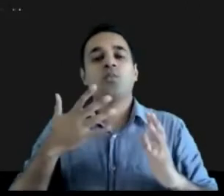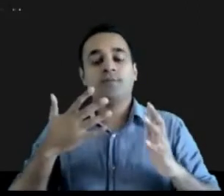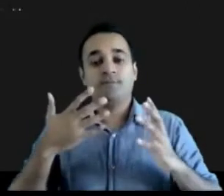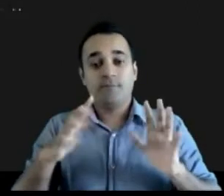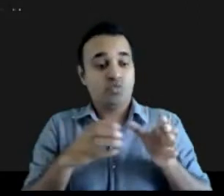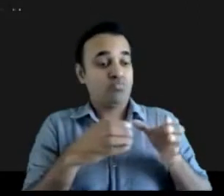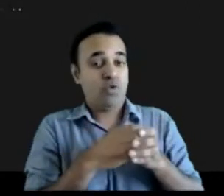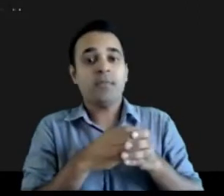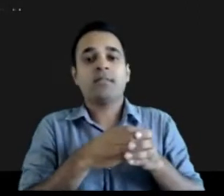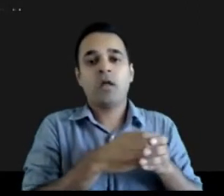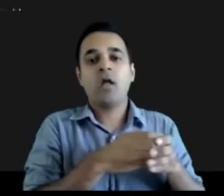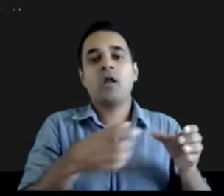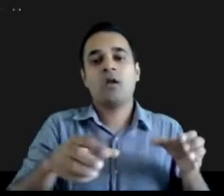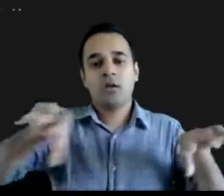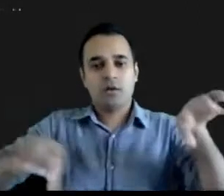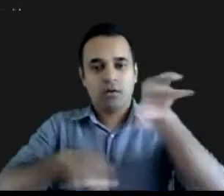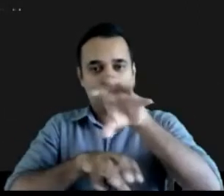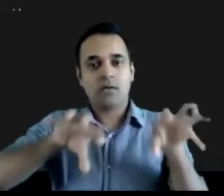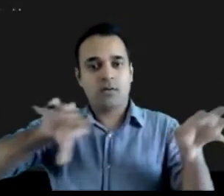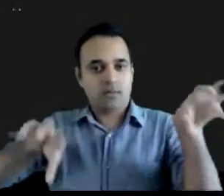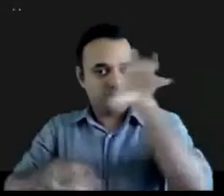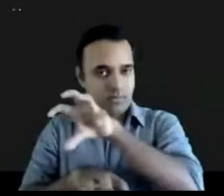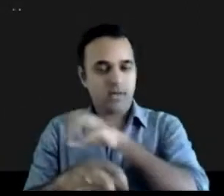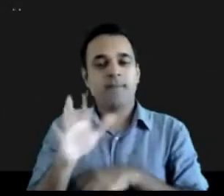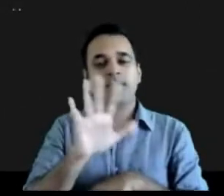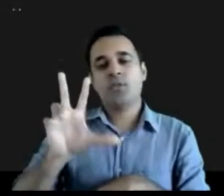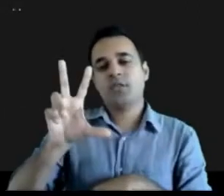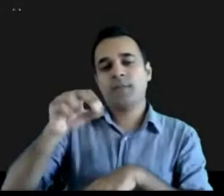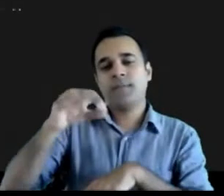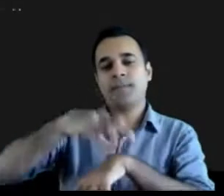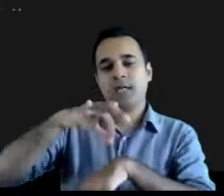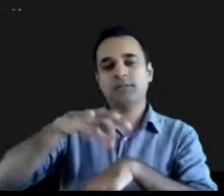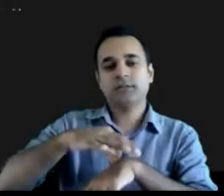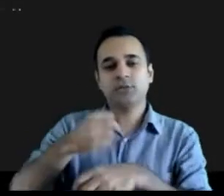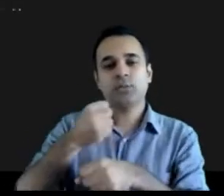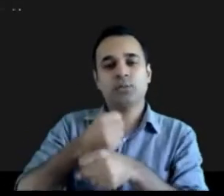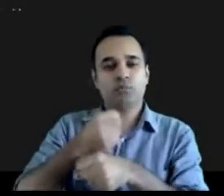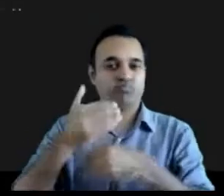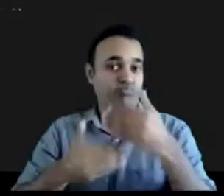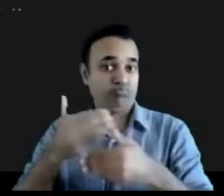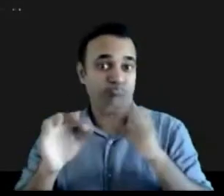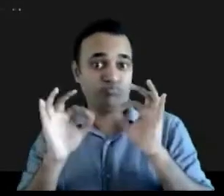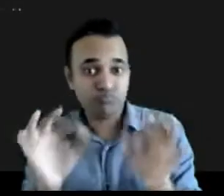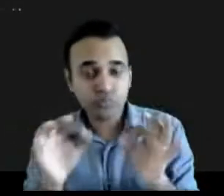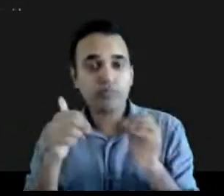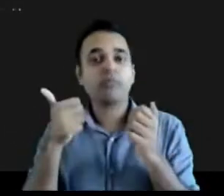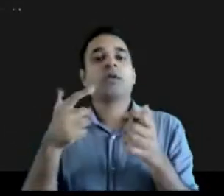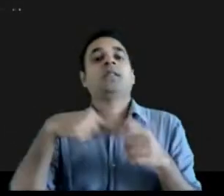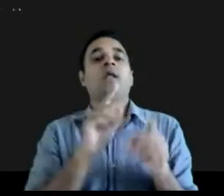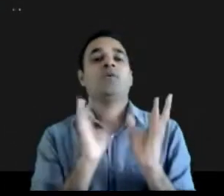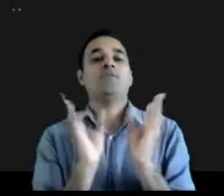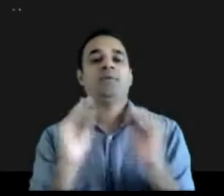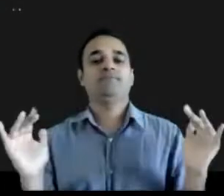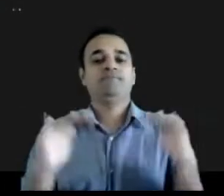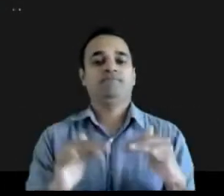where they will um guide us and they will share with us uh the experiences um that they collect from each one of you